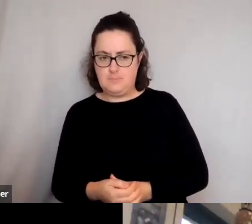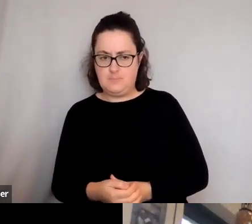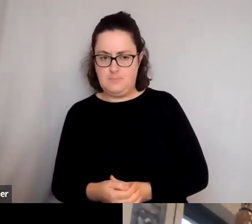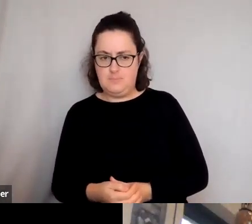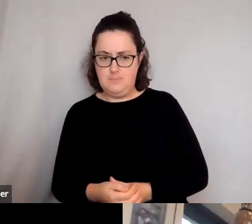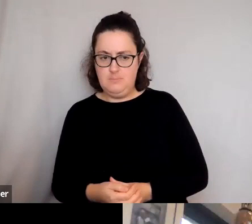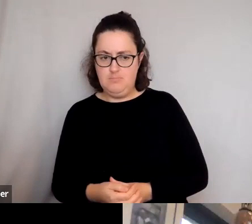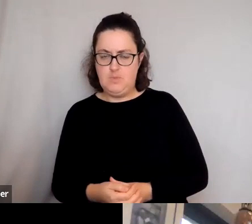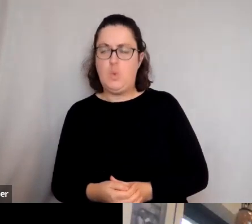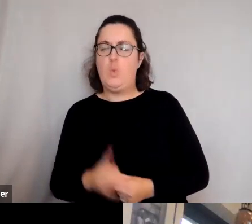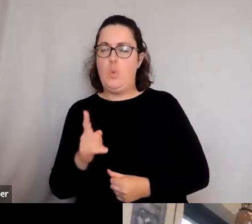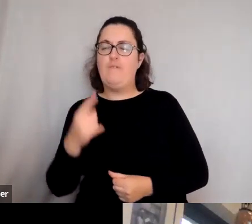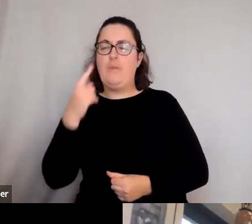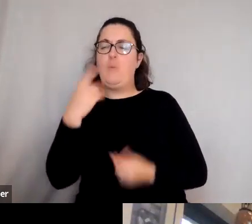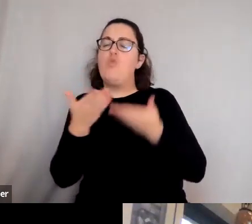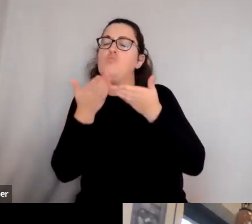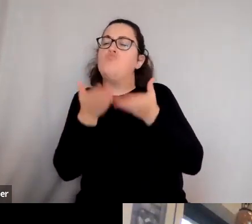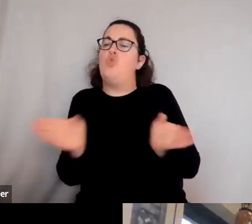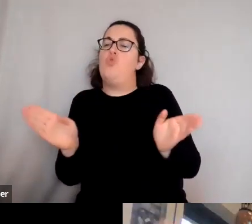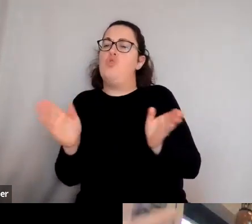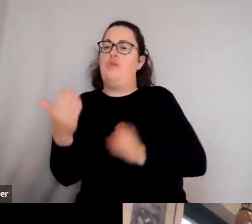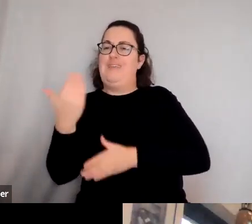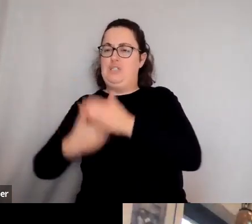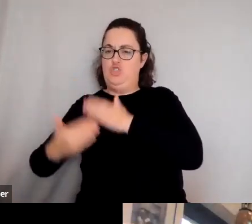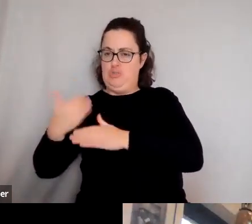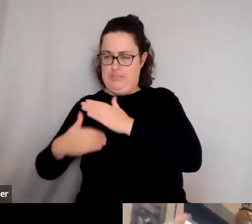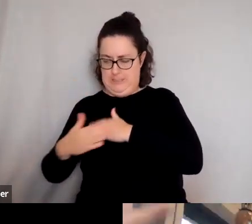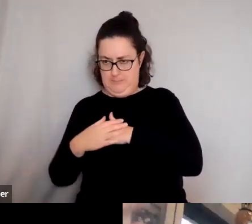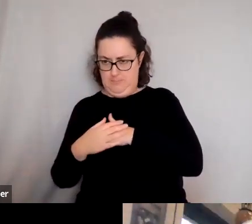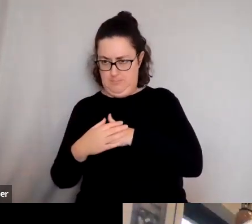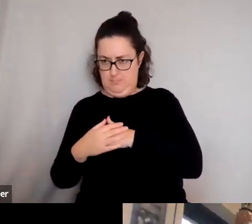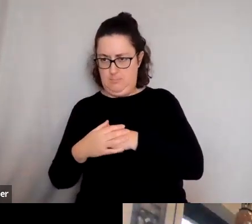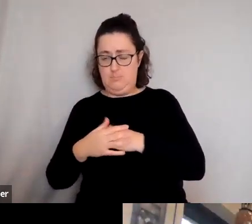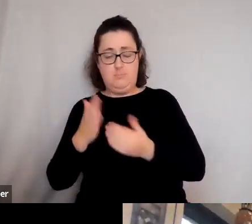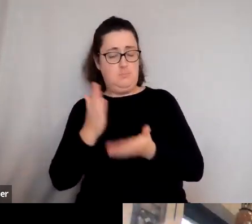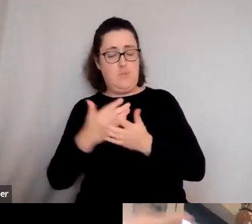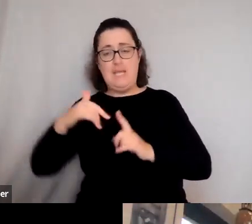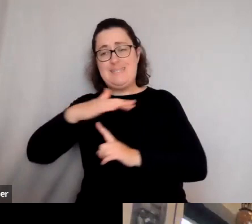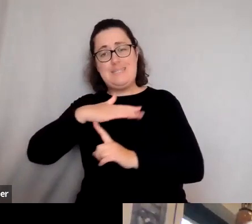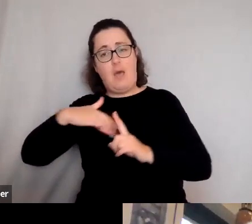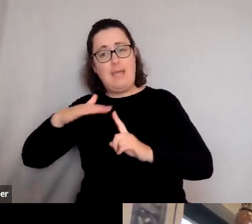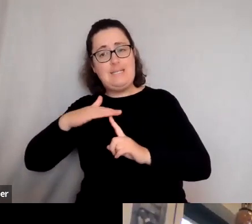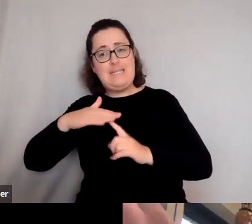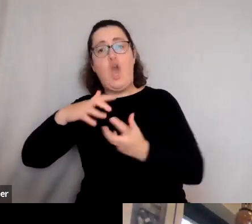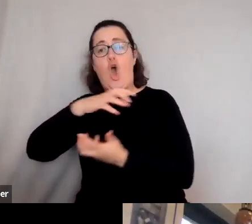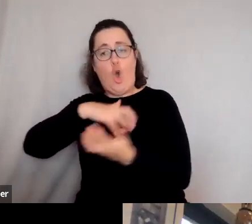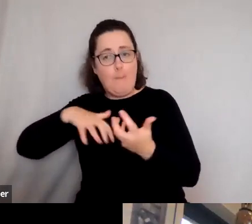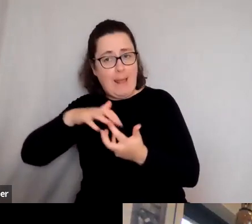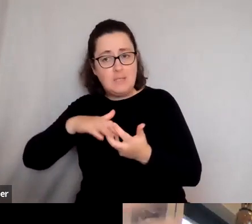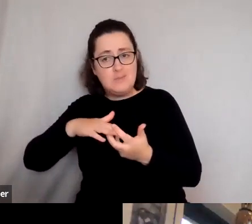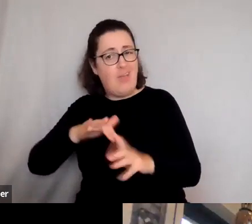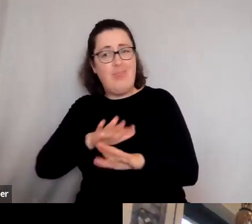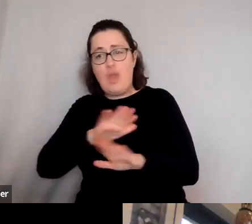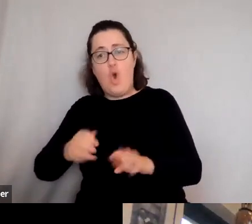wide view of ancient history is that societies are complicated. They aren't either good or bad. or um,